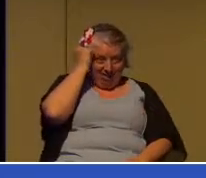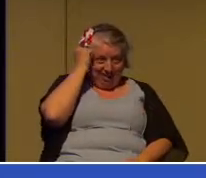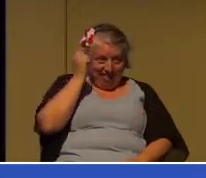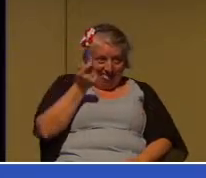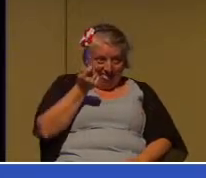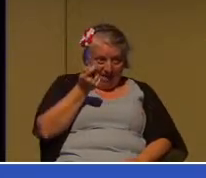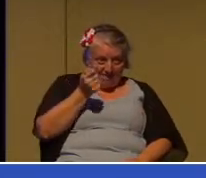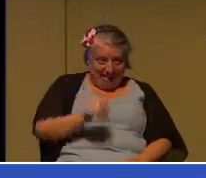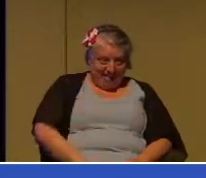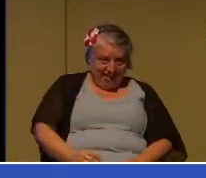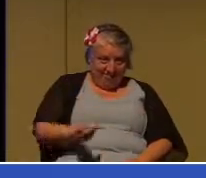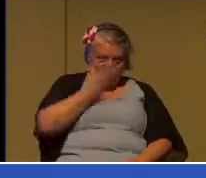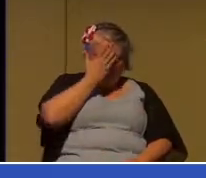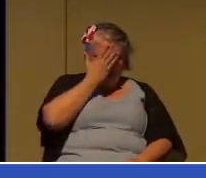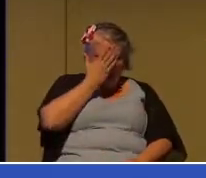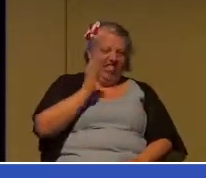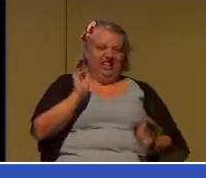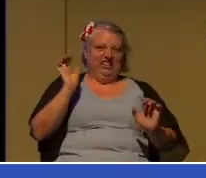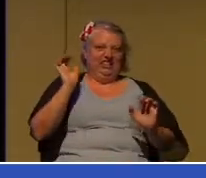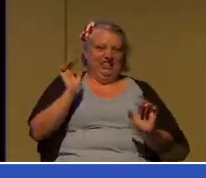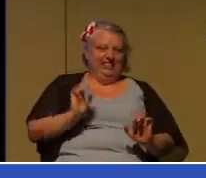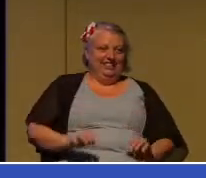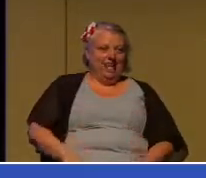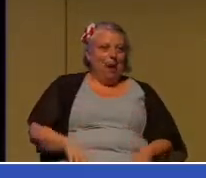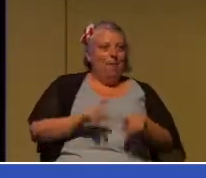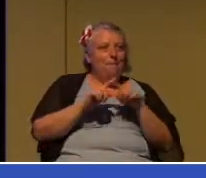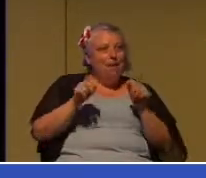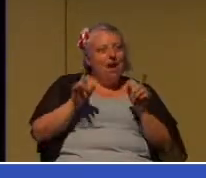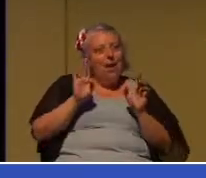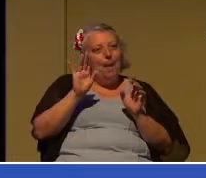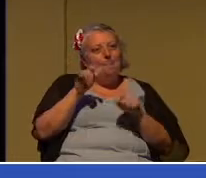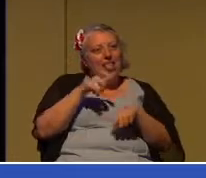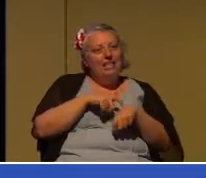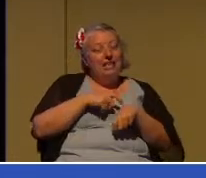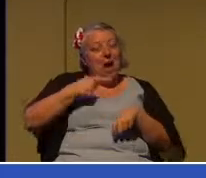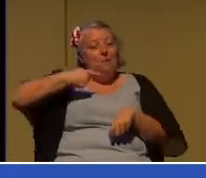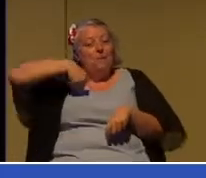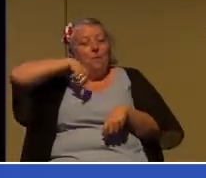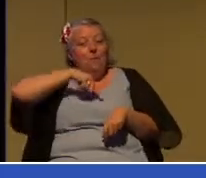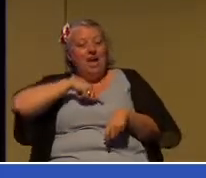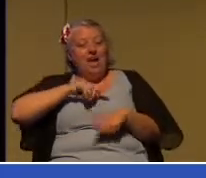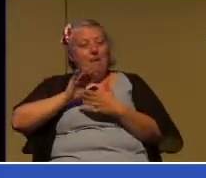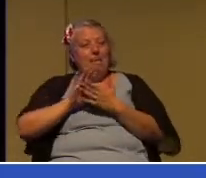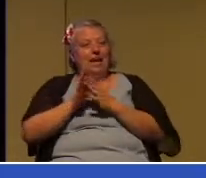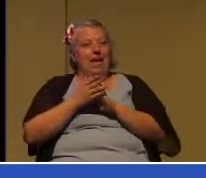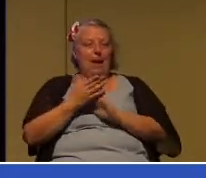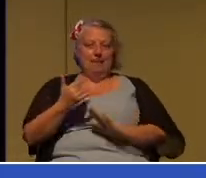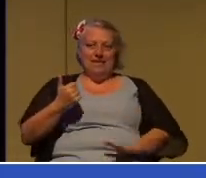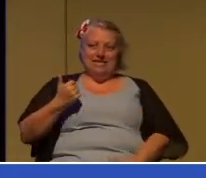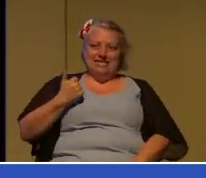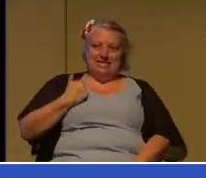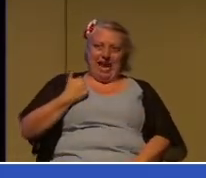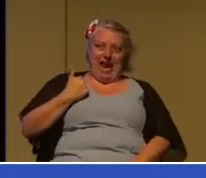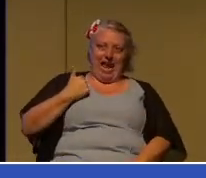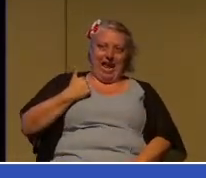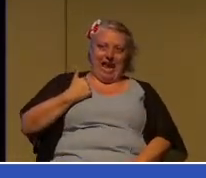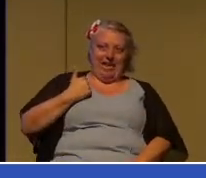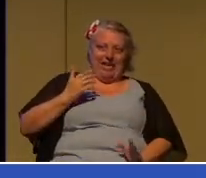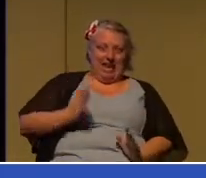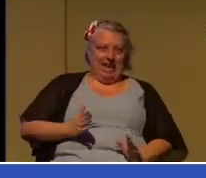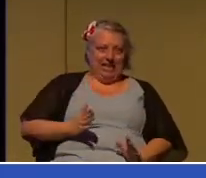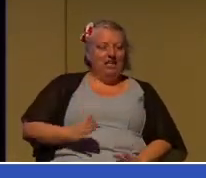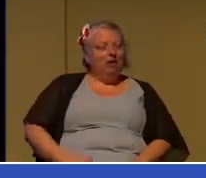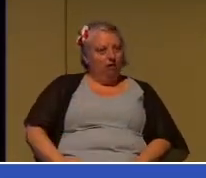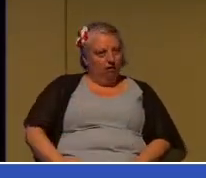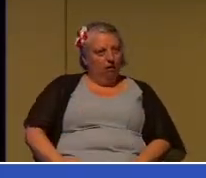But by the time we're Canadianized, we're nice. And we don't want to hurt other people's